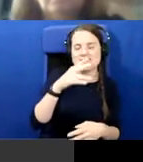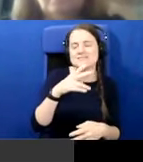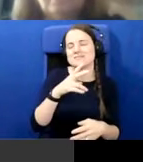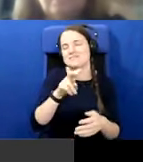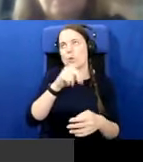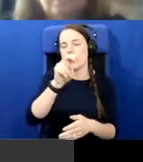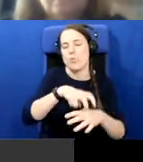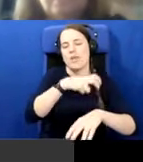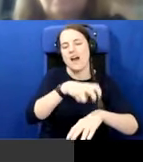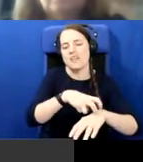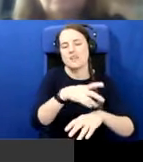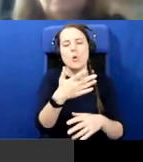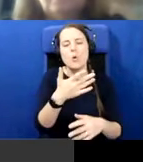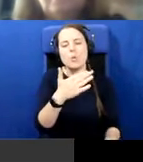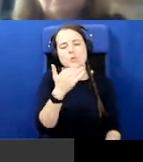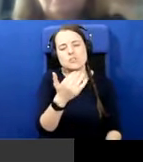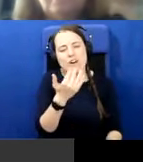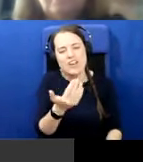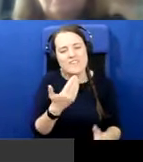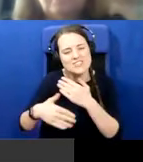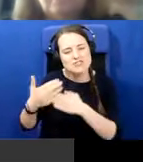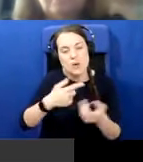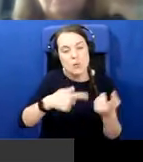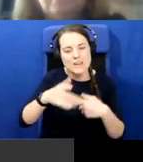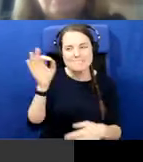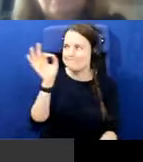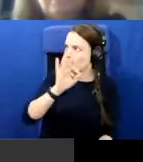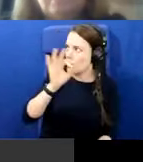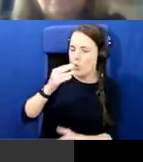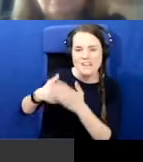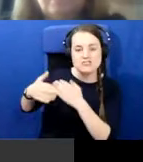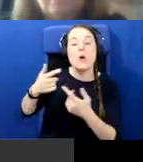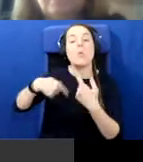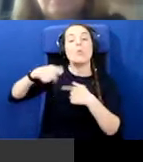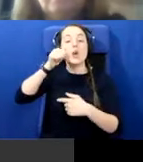have enough history. We don't know our history. We know versions of our history.